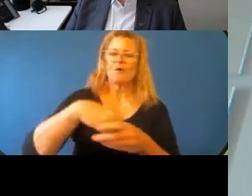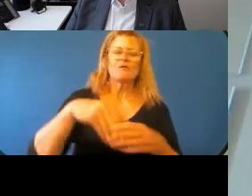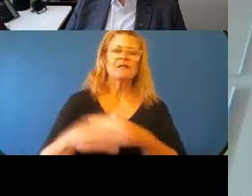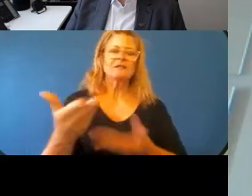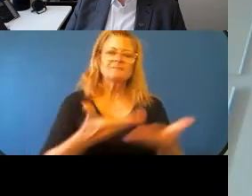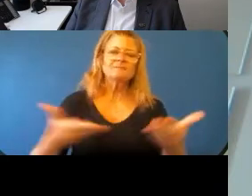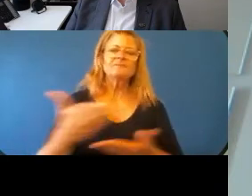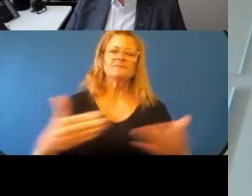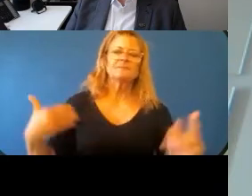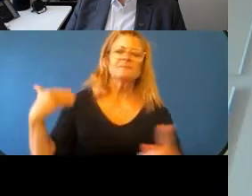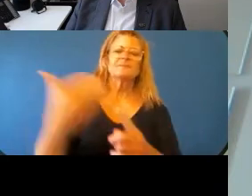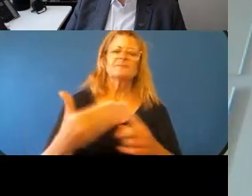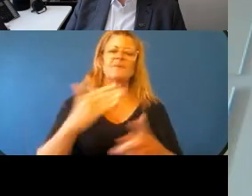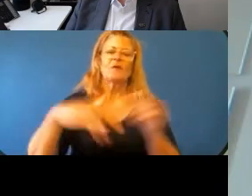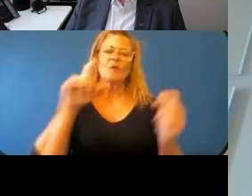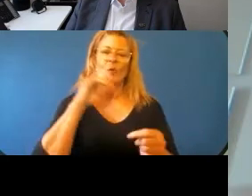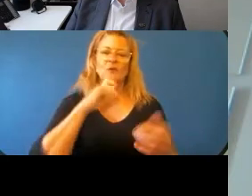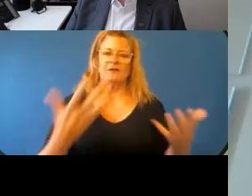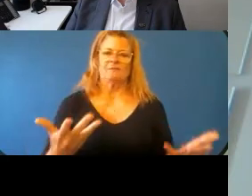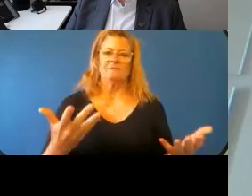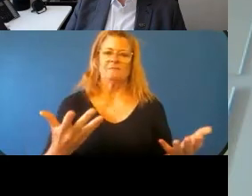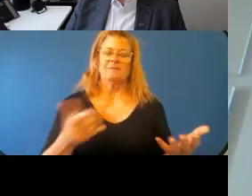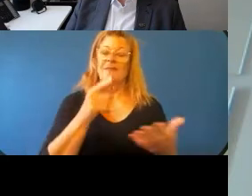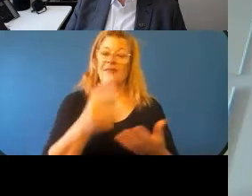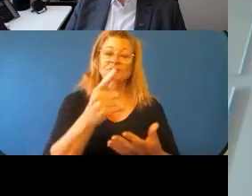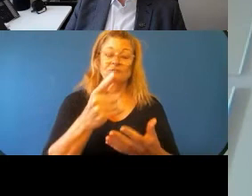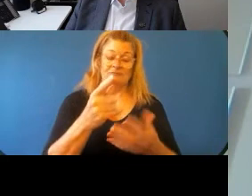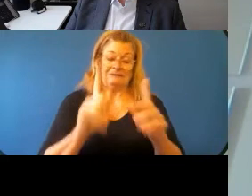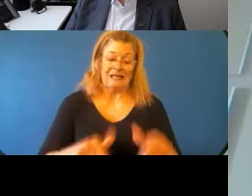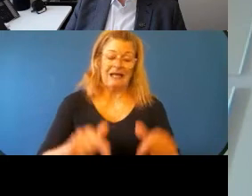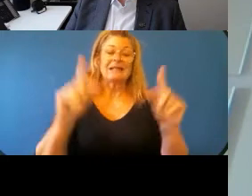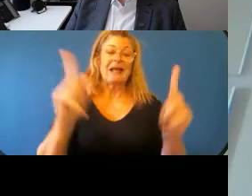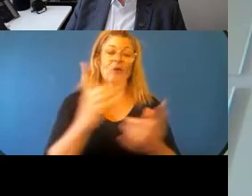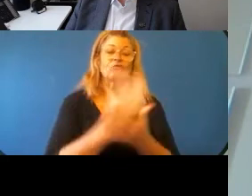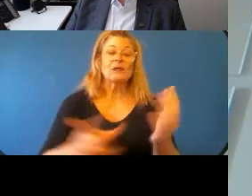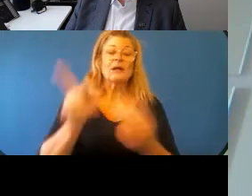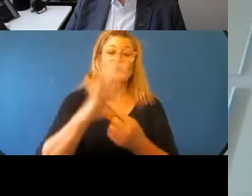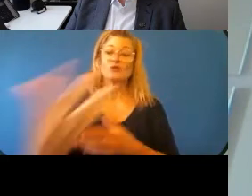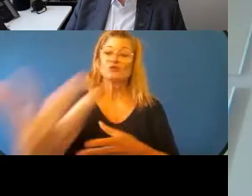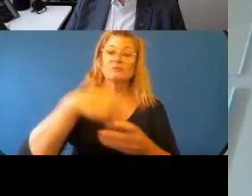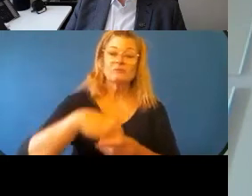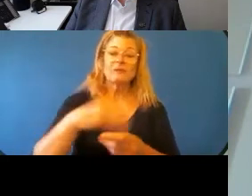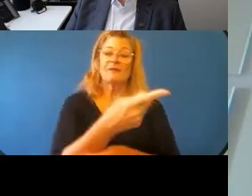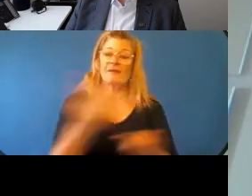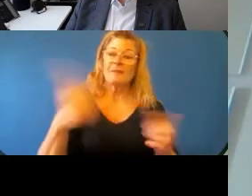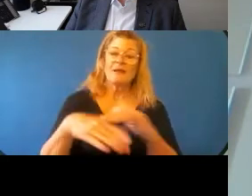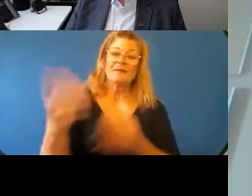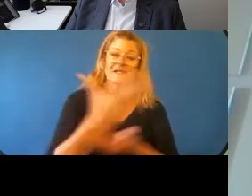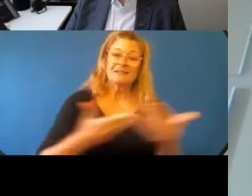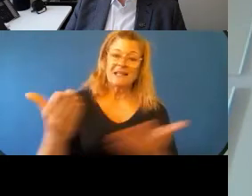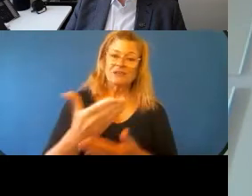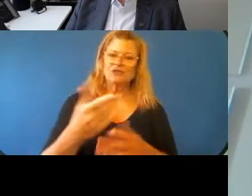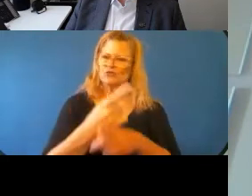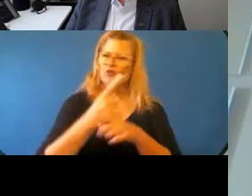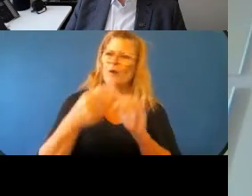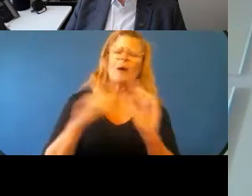from the get-go. And then that starts to frame the conversation about what it is that you're trying to achieve with